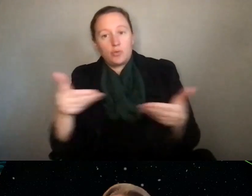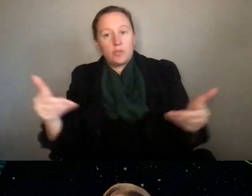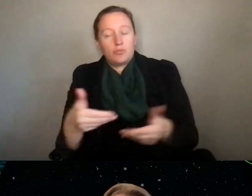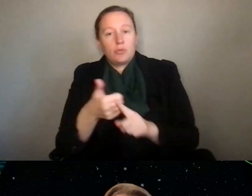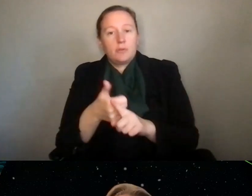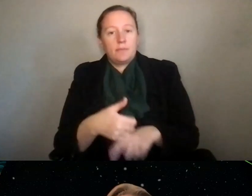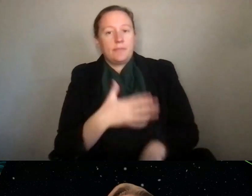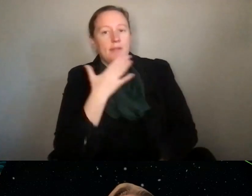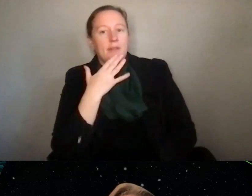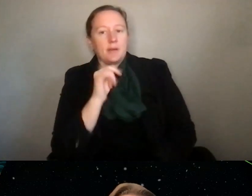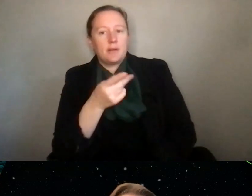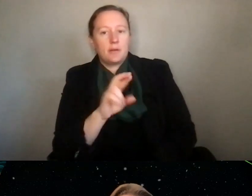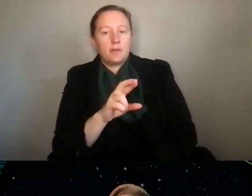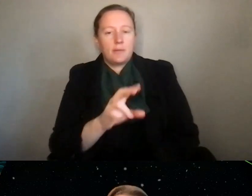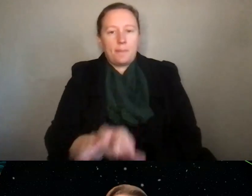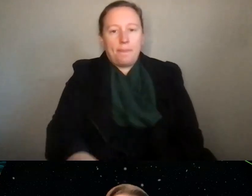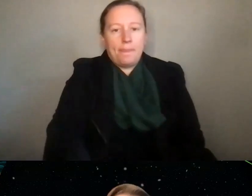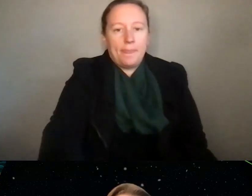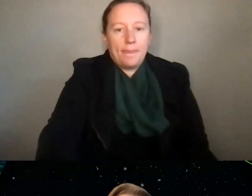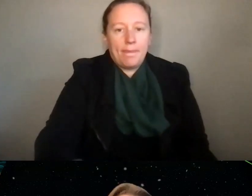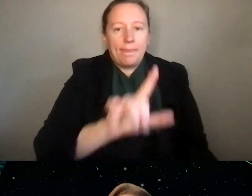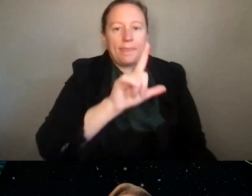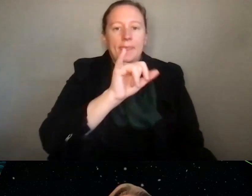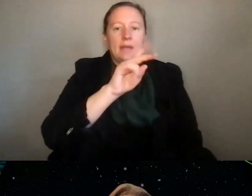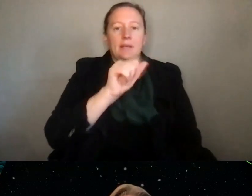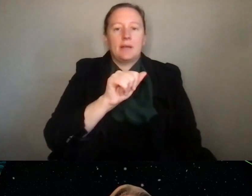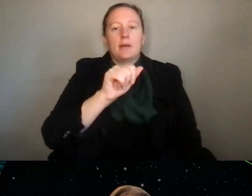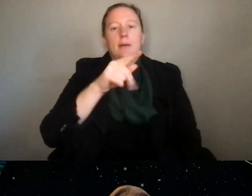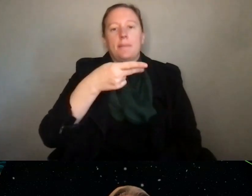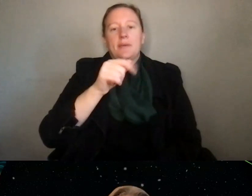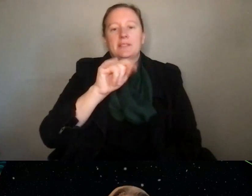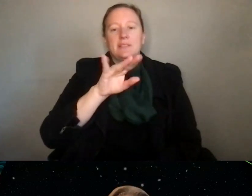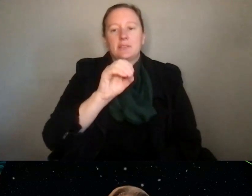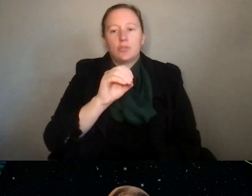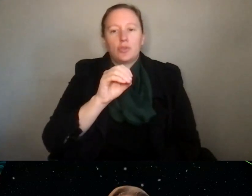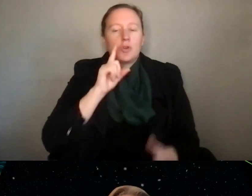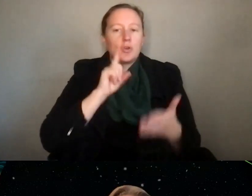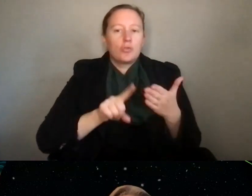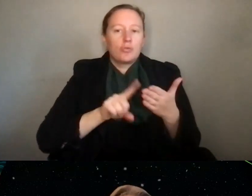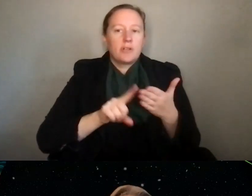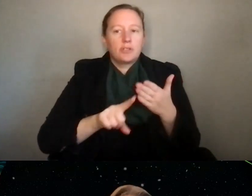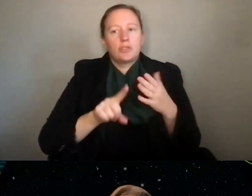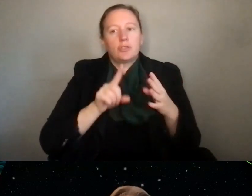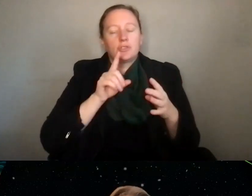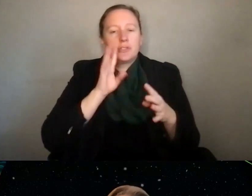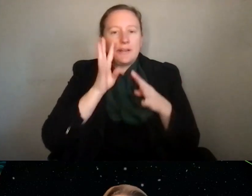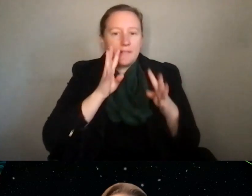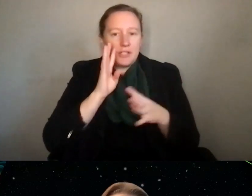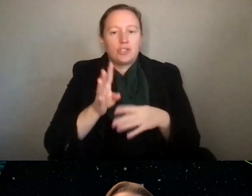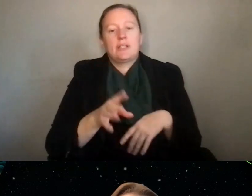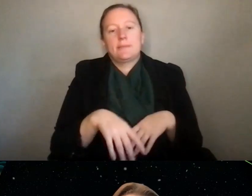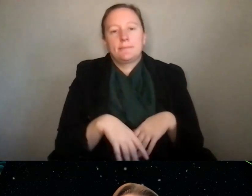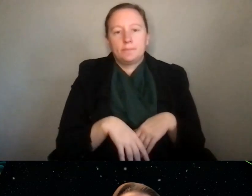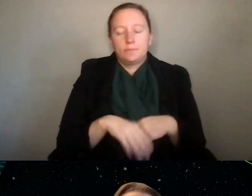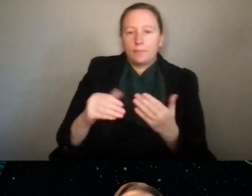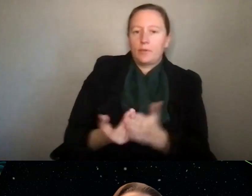Thank you, Jennifer. Lena Patino, I'm a program director in the Division for Research, Innovation, Synergies and Education. Our